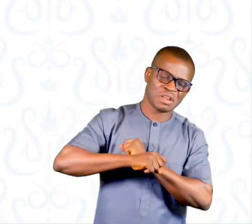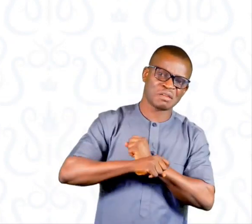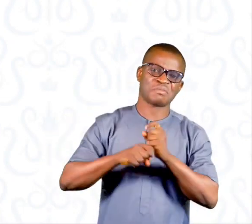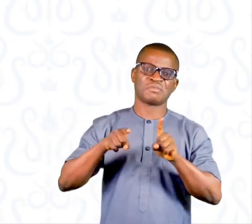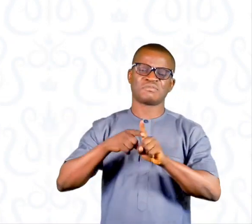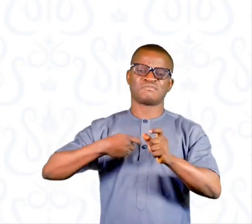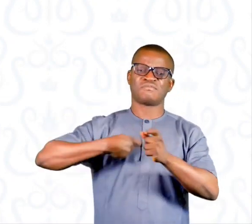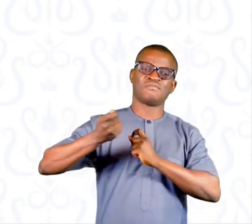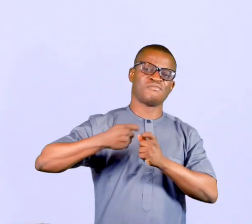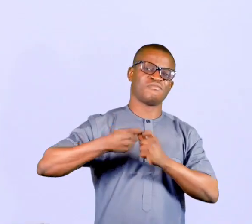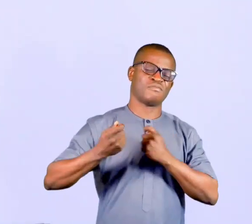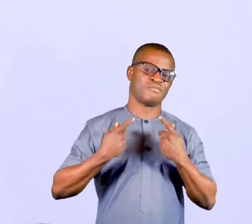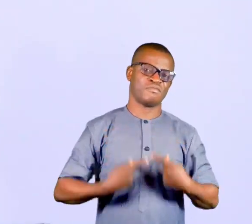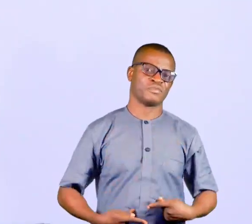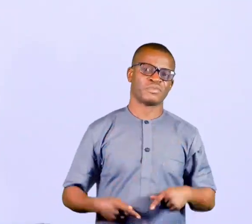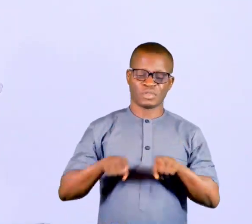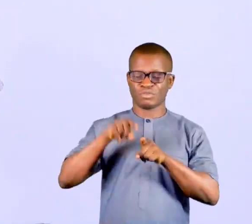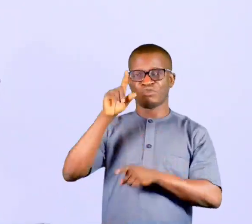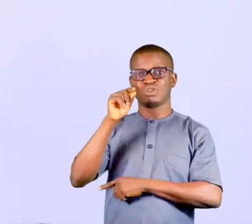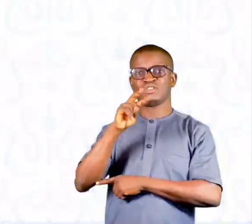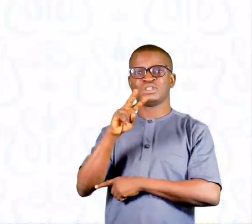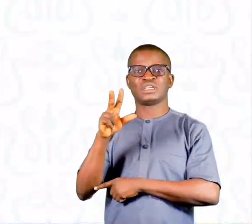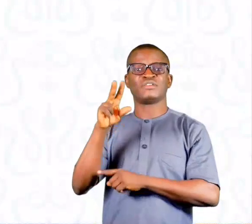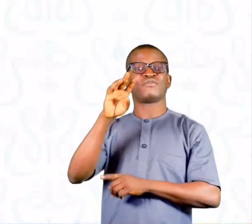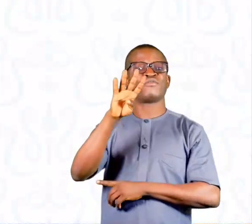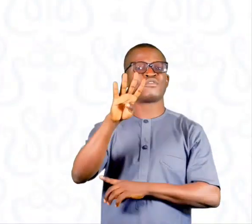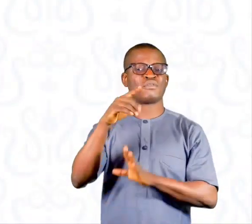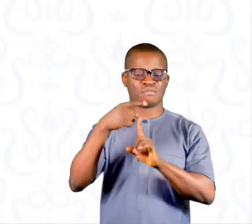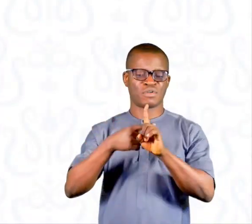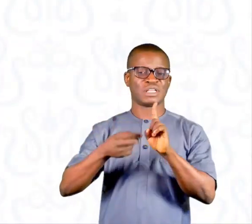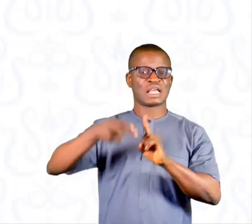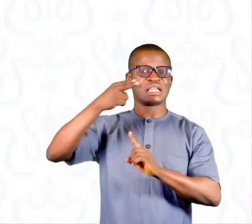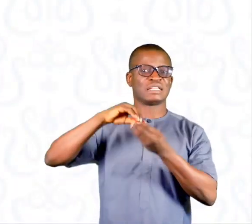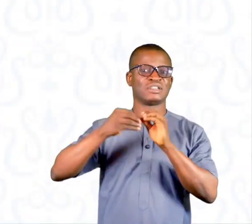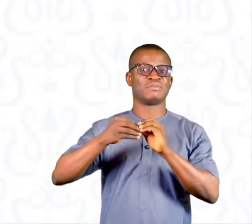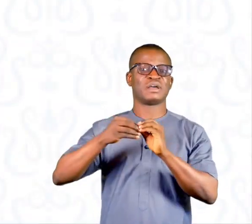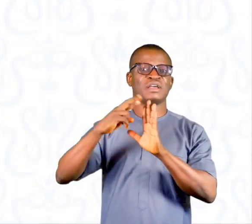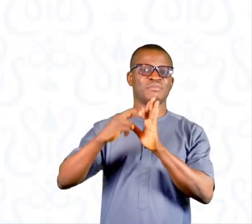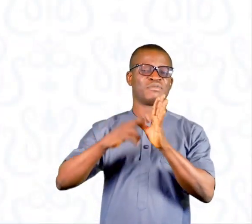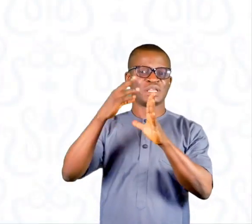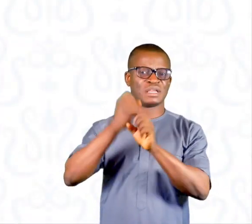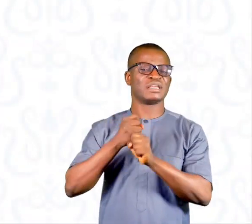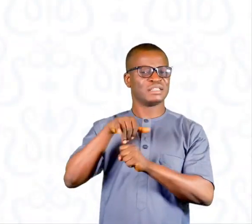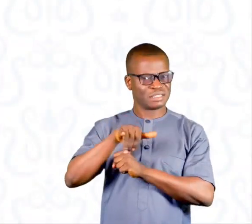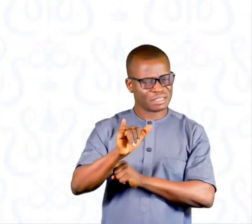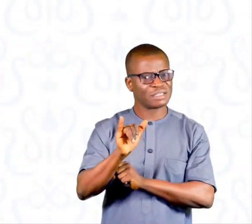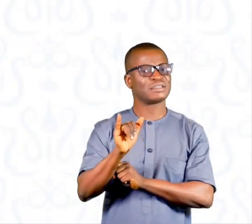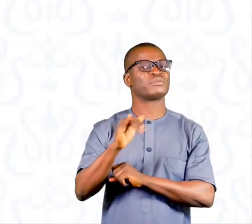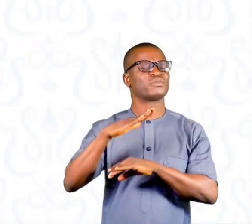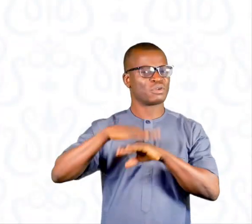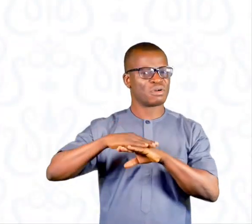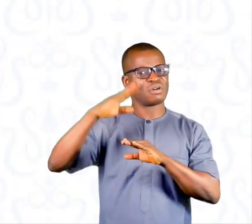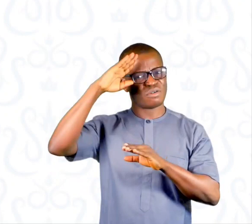inflicted physical injury. In 2023, in four months, the highest number of reports received still